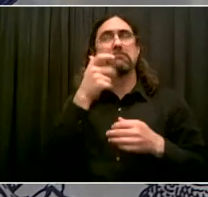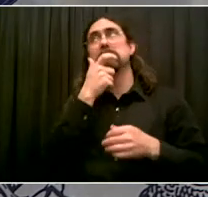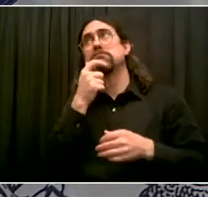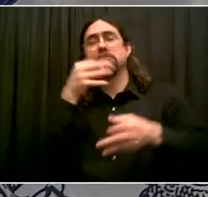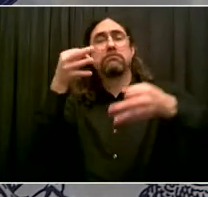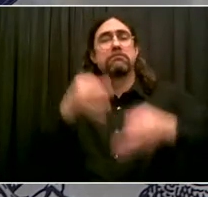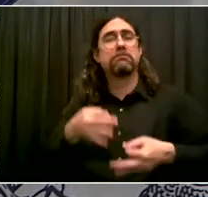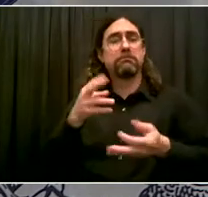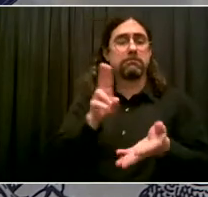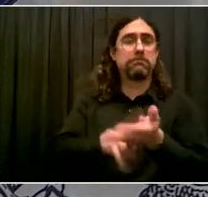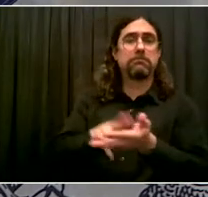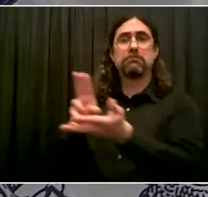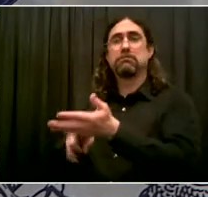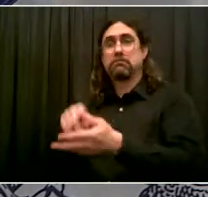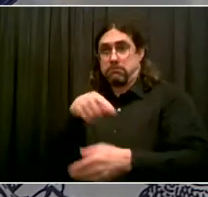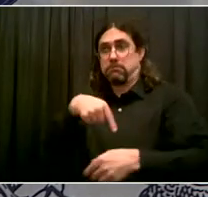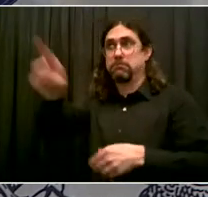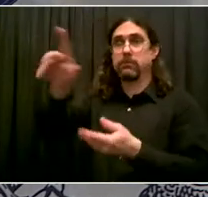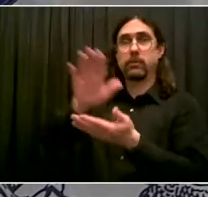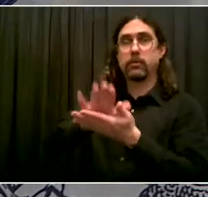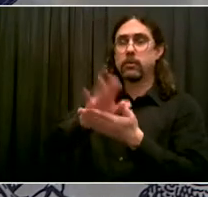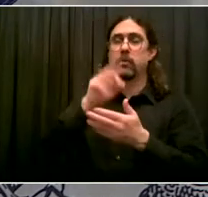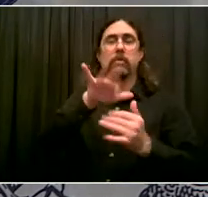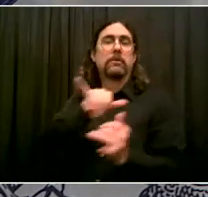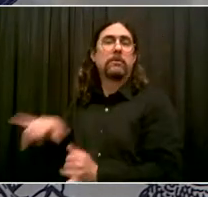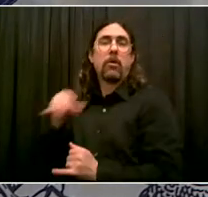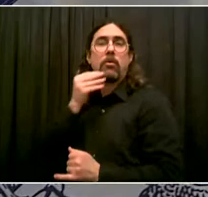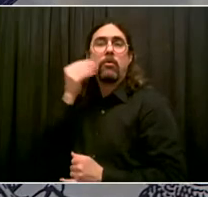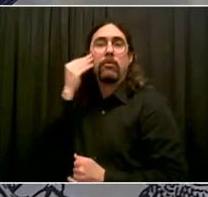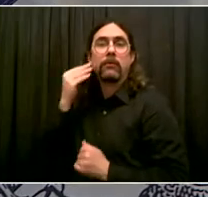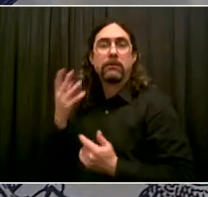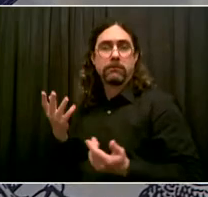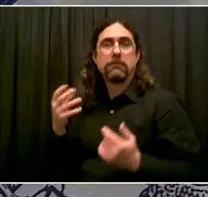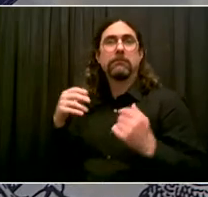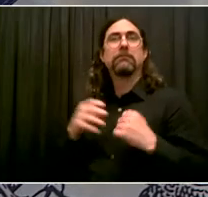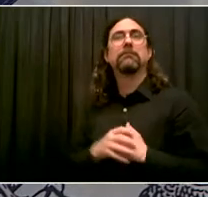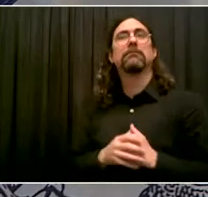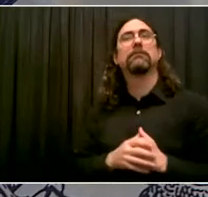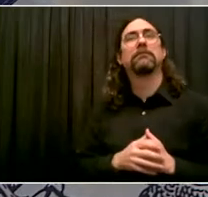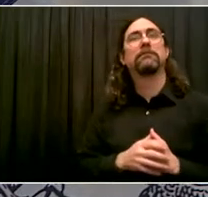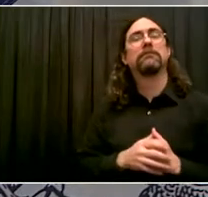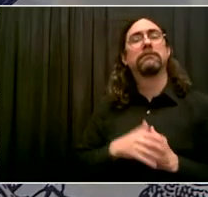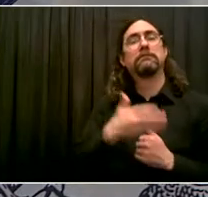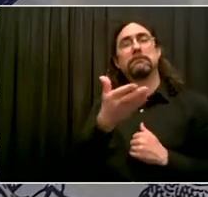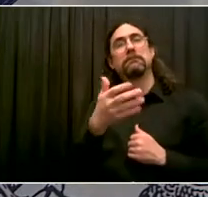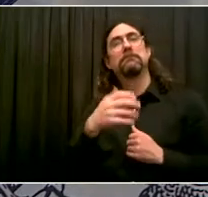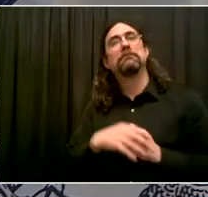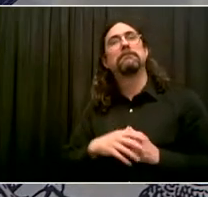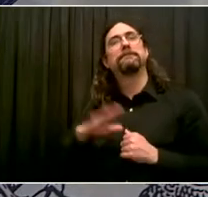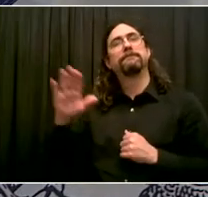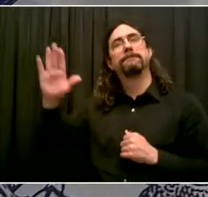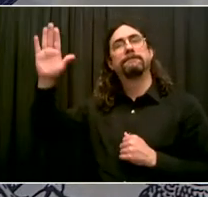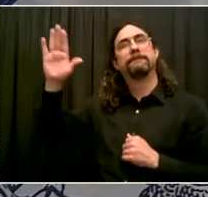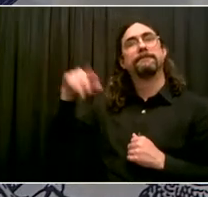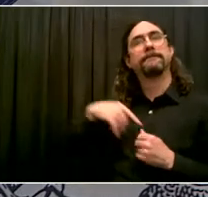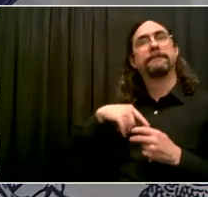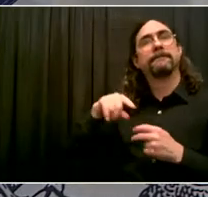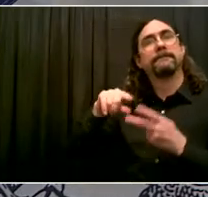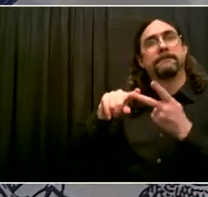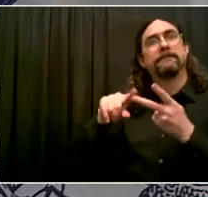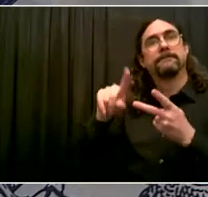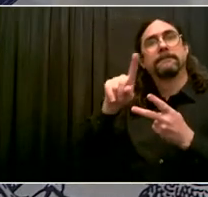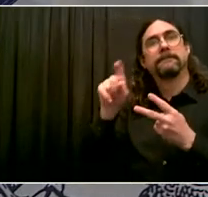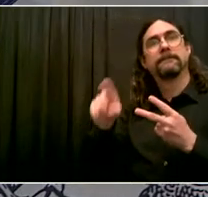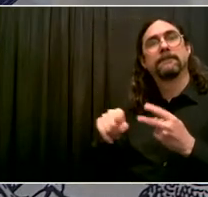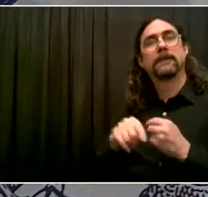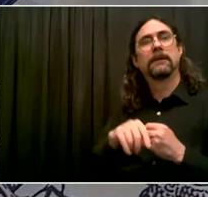So if the CDC changes its policy, you would open opt in this semester